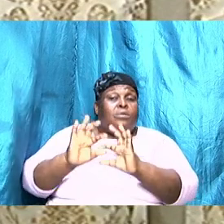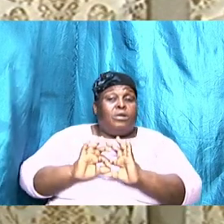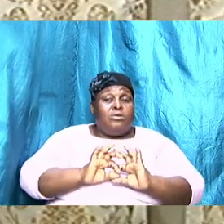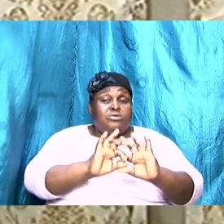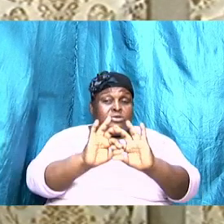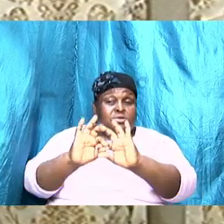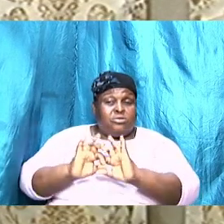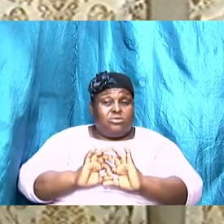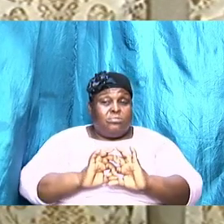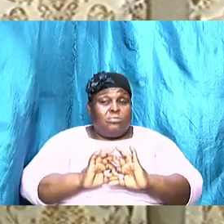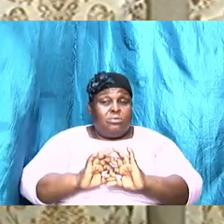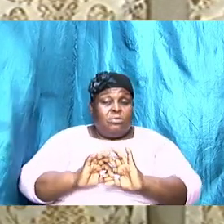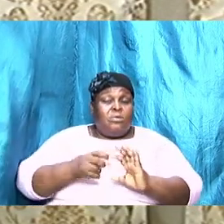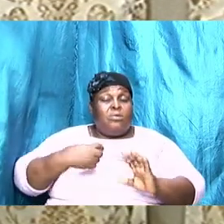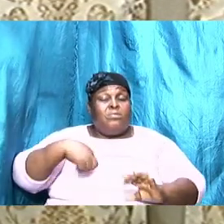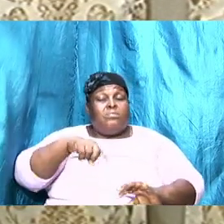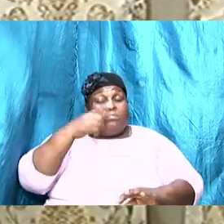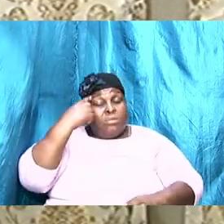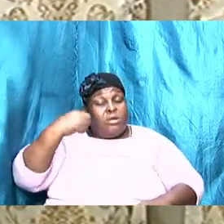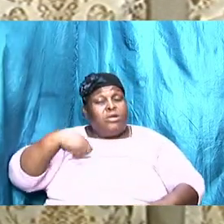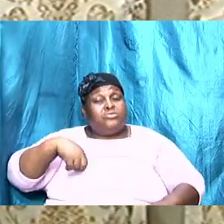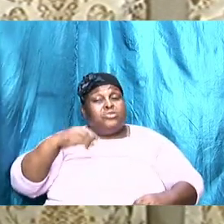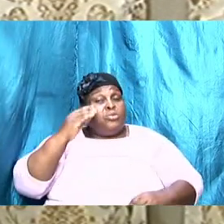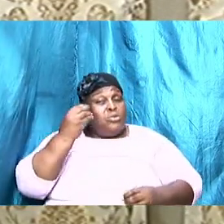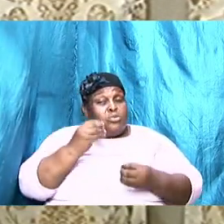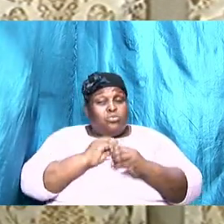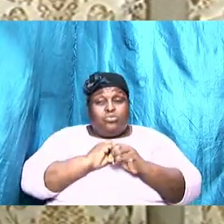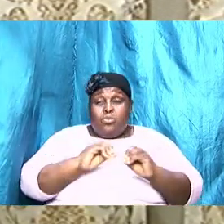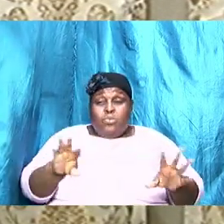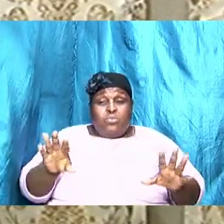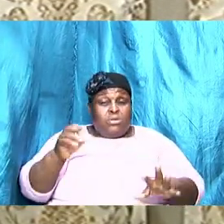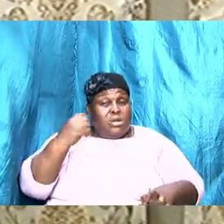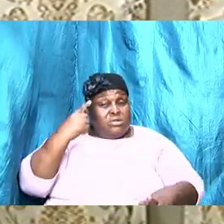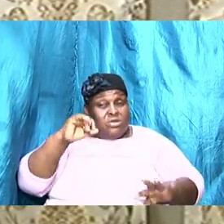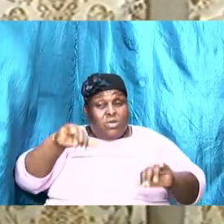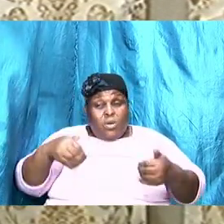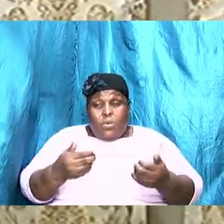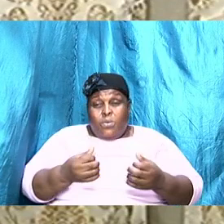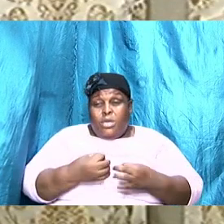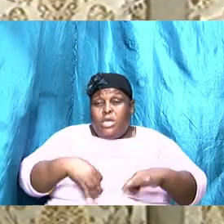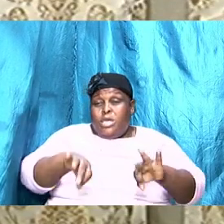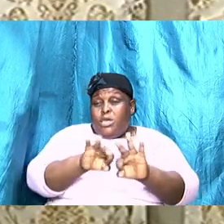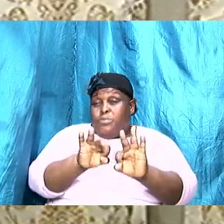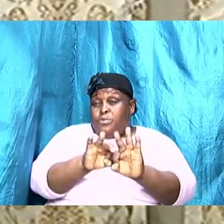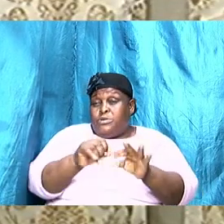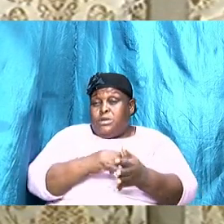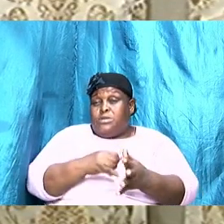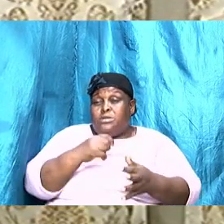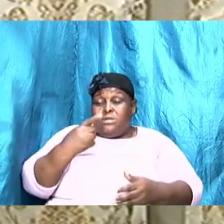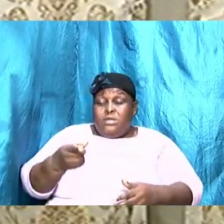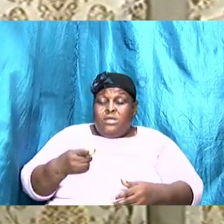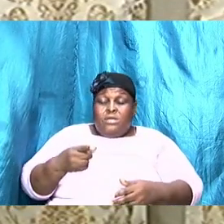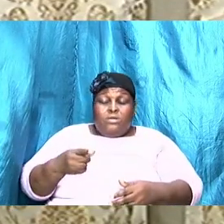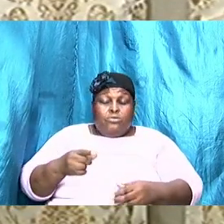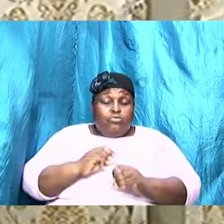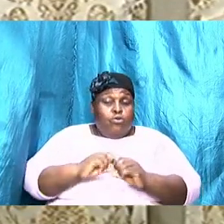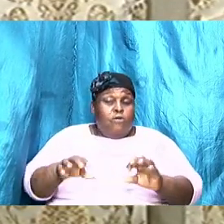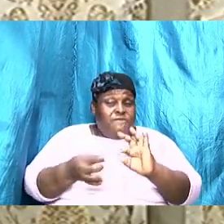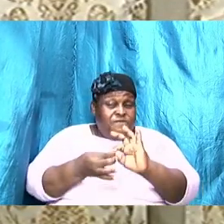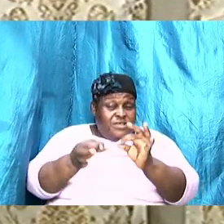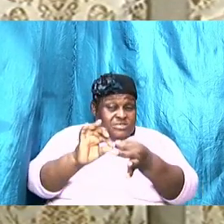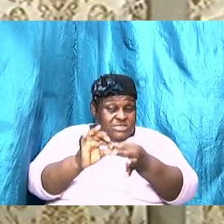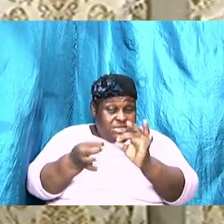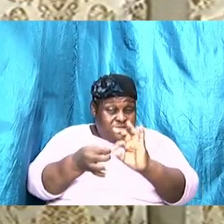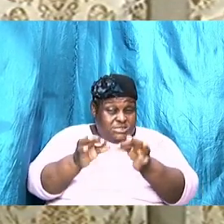do not understand how important it is and when we don't deal with it how dangerous and how